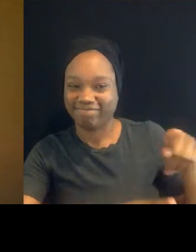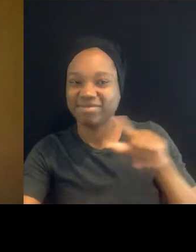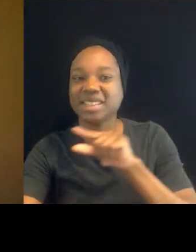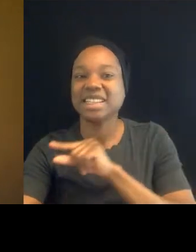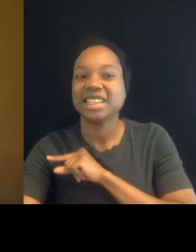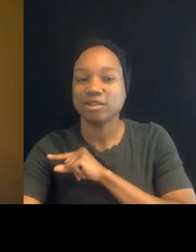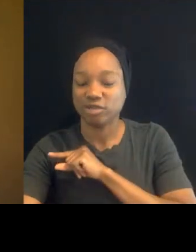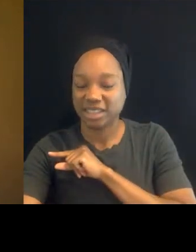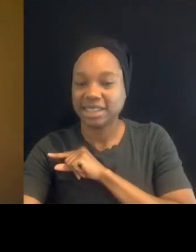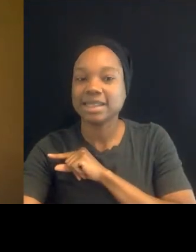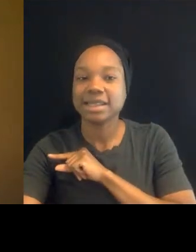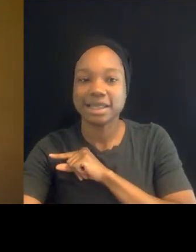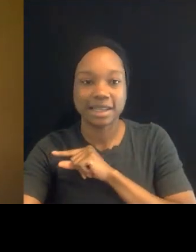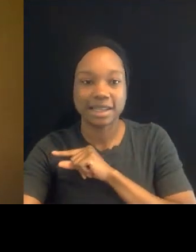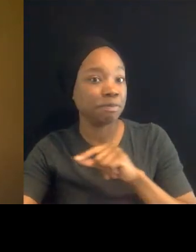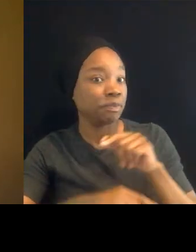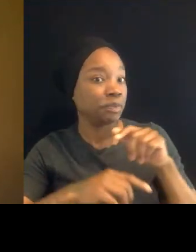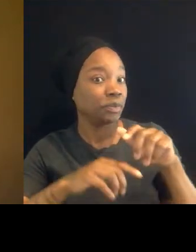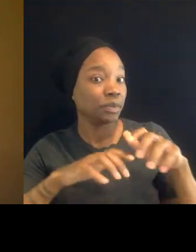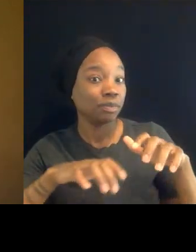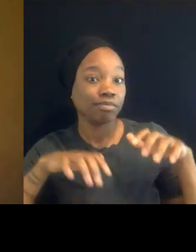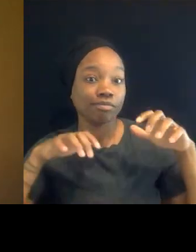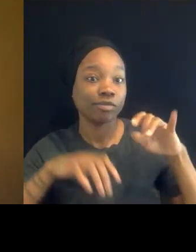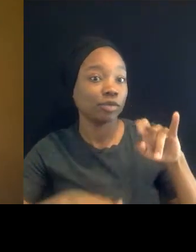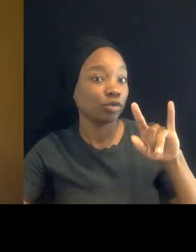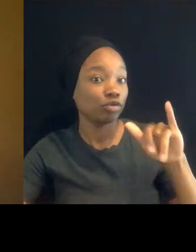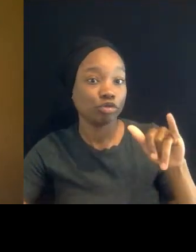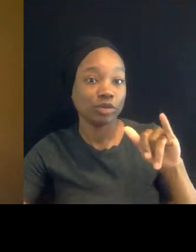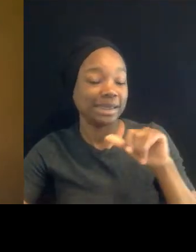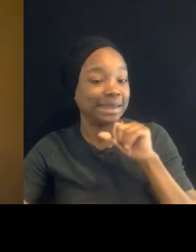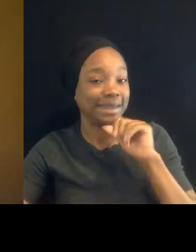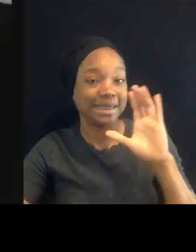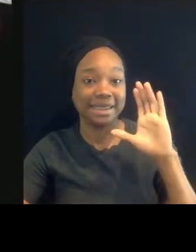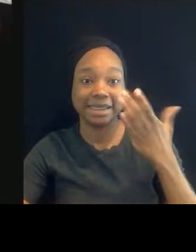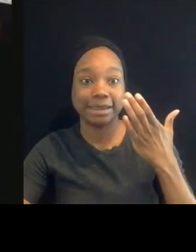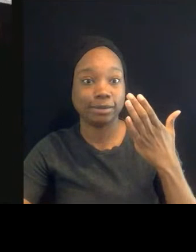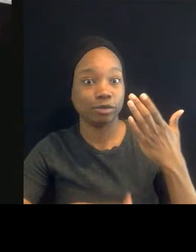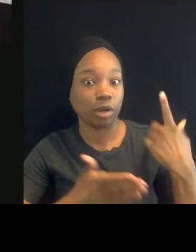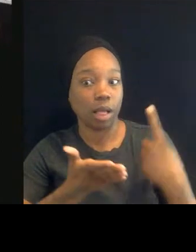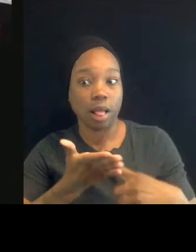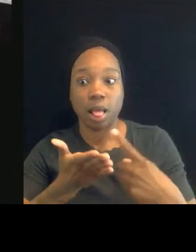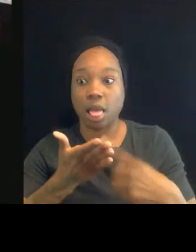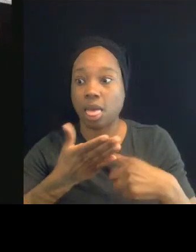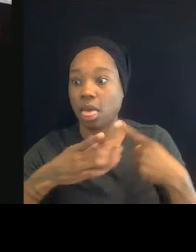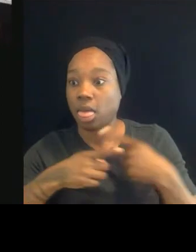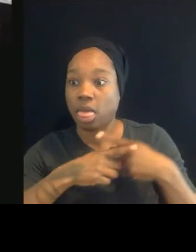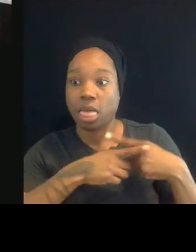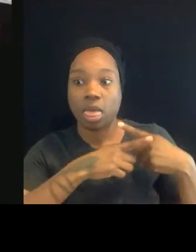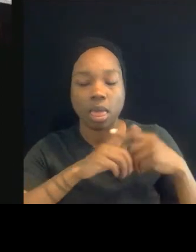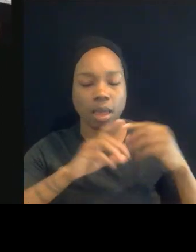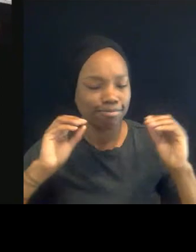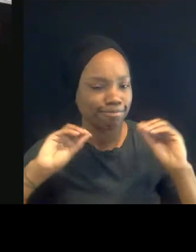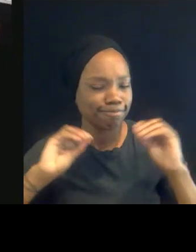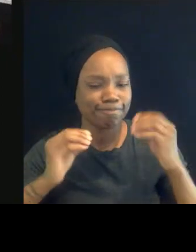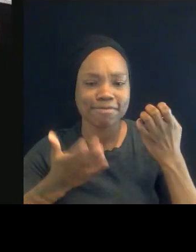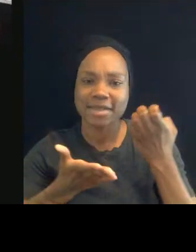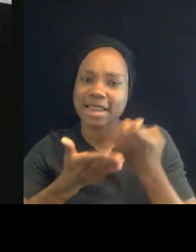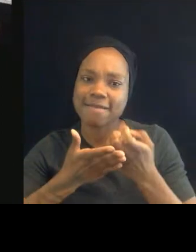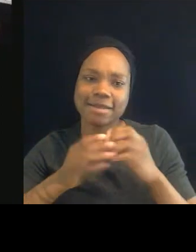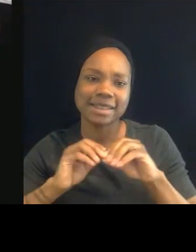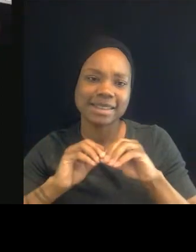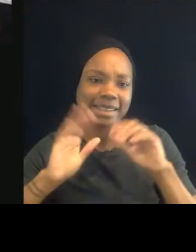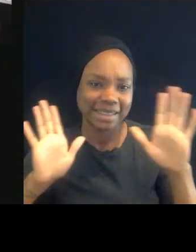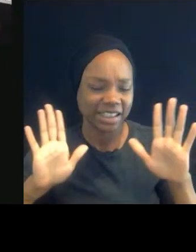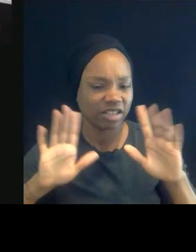about it. It seems that the evidence was quite clear to them, they responded in due course. And yet, in the